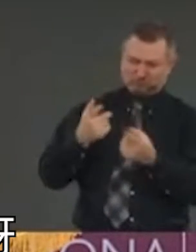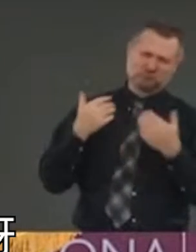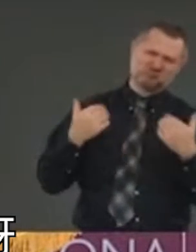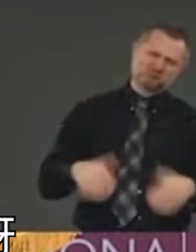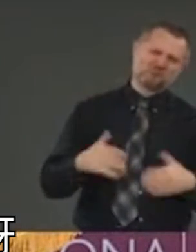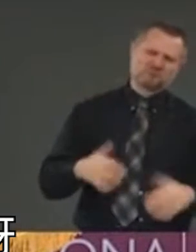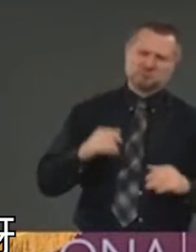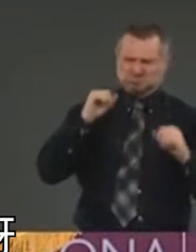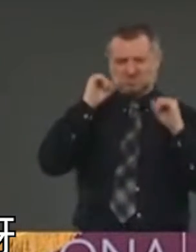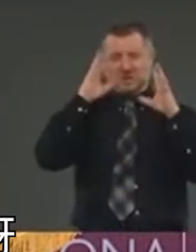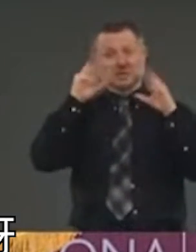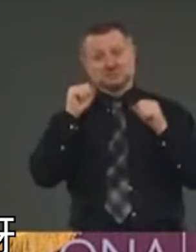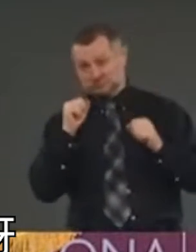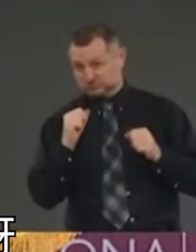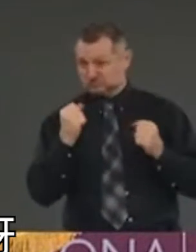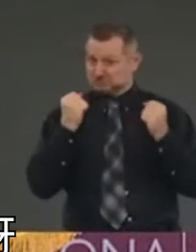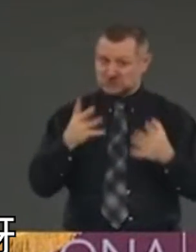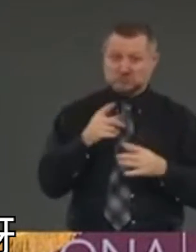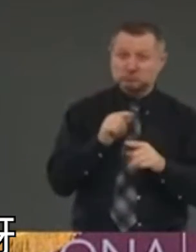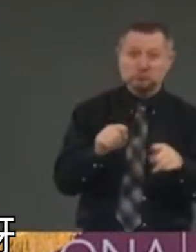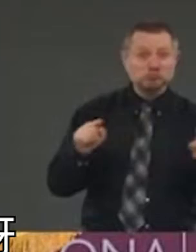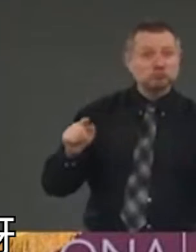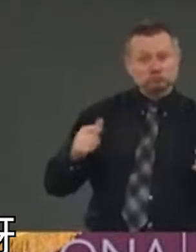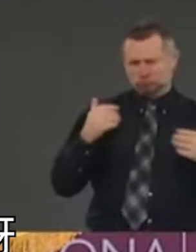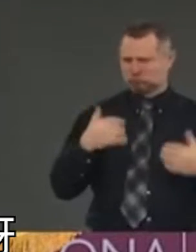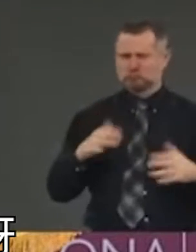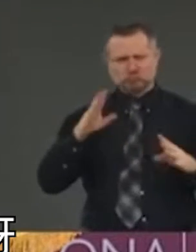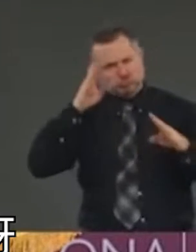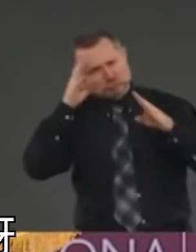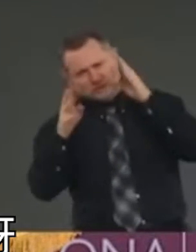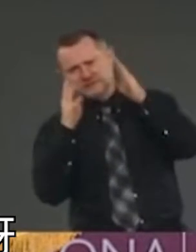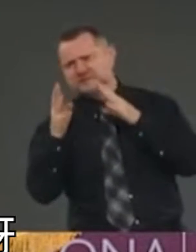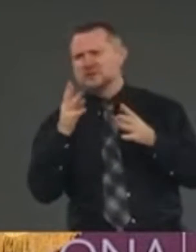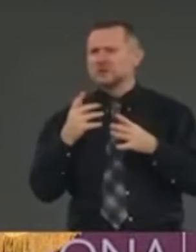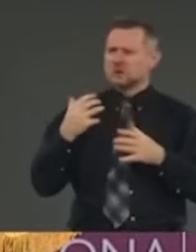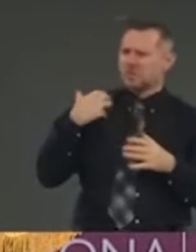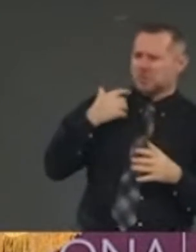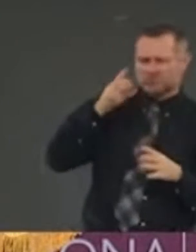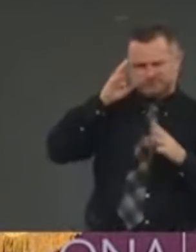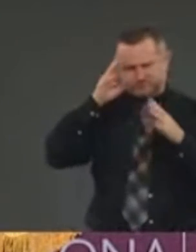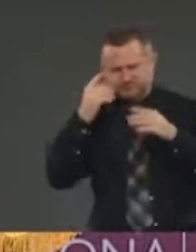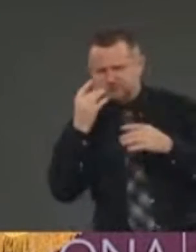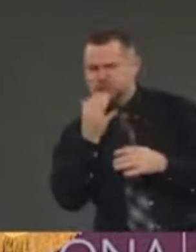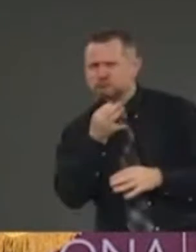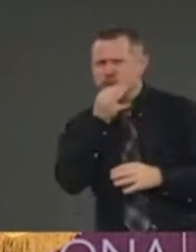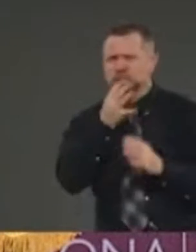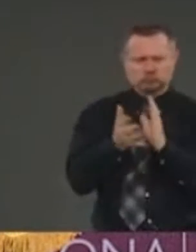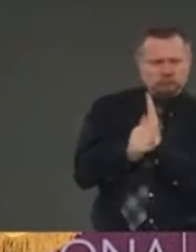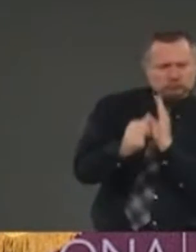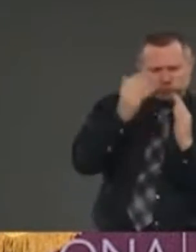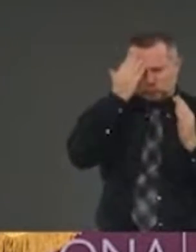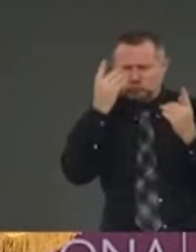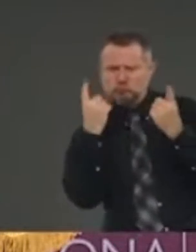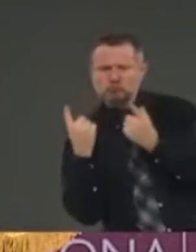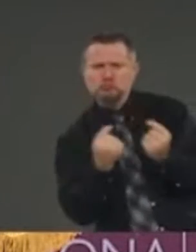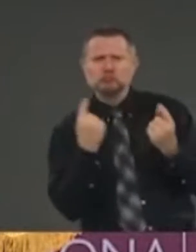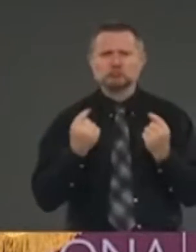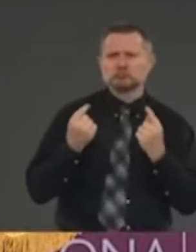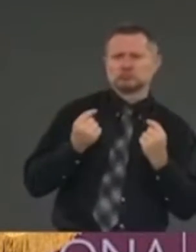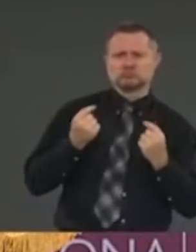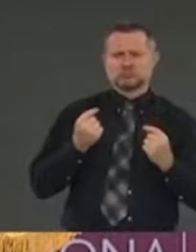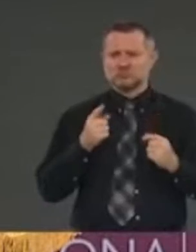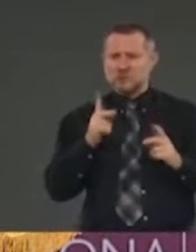how creative and how thoughtful the employers have been in staggering their workplace,